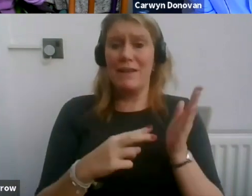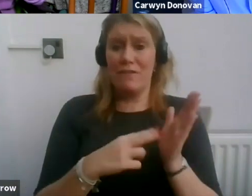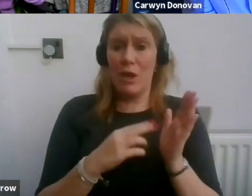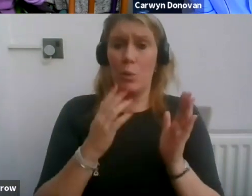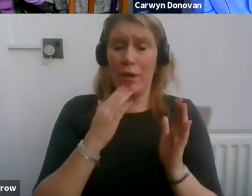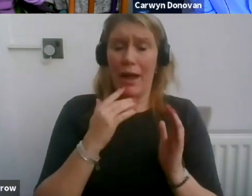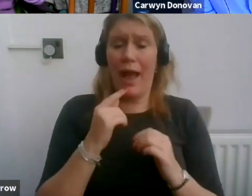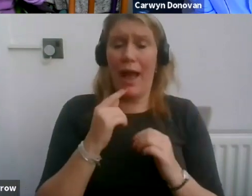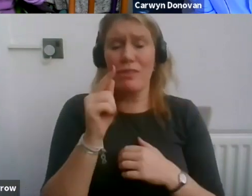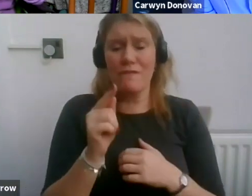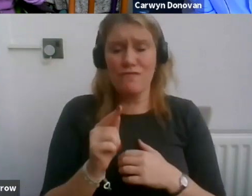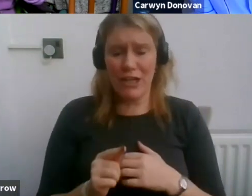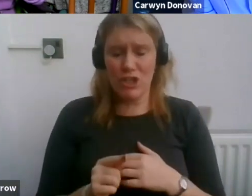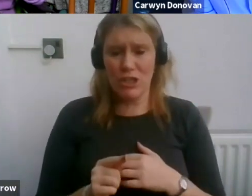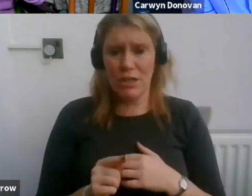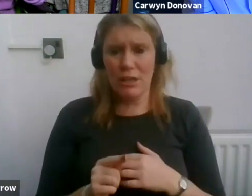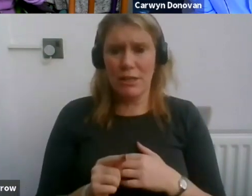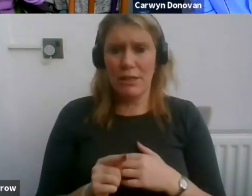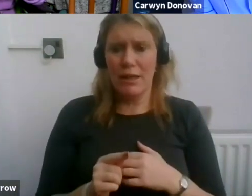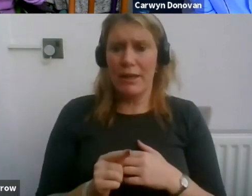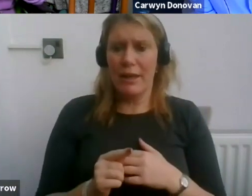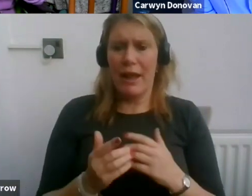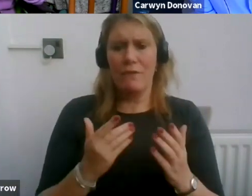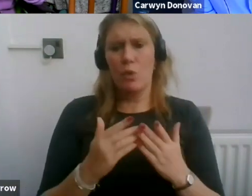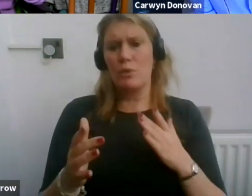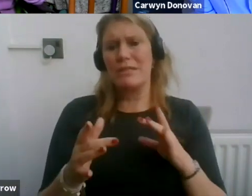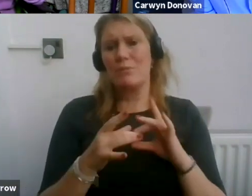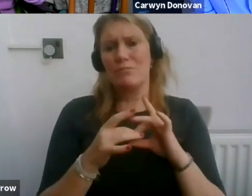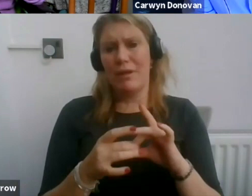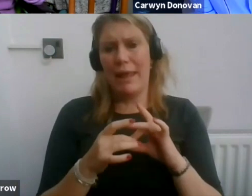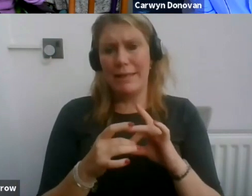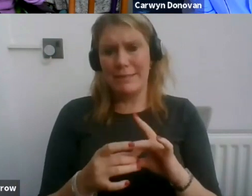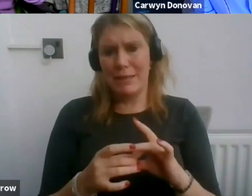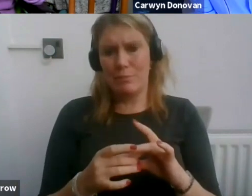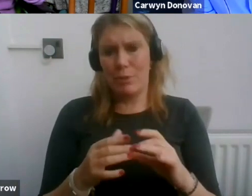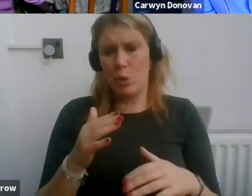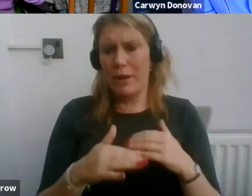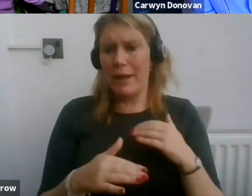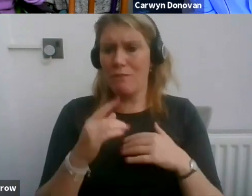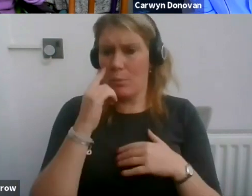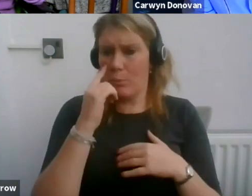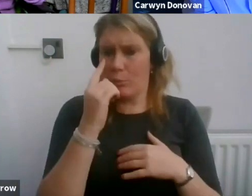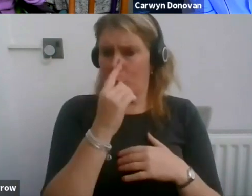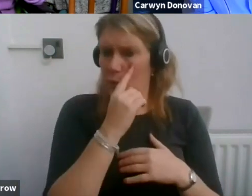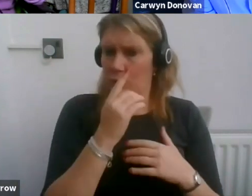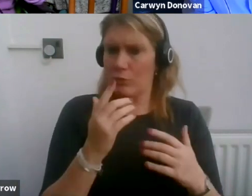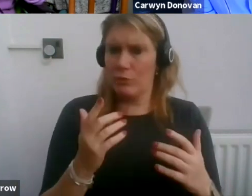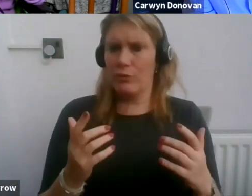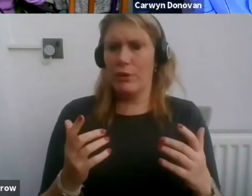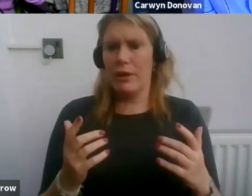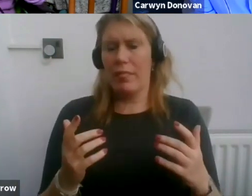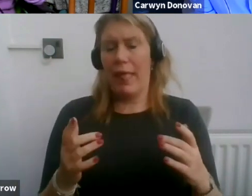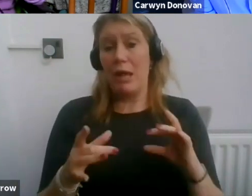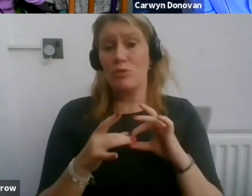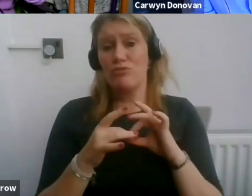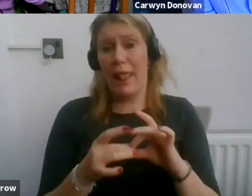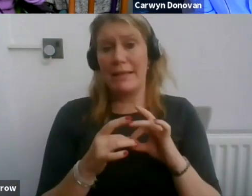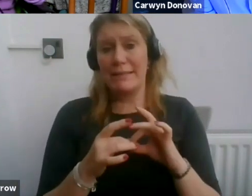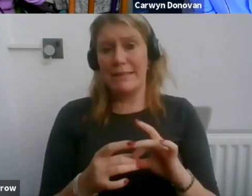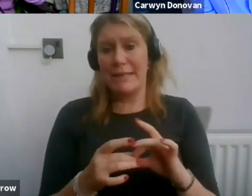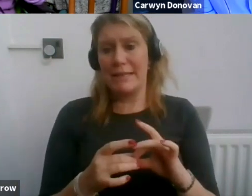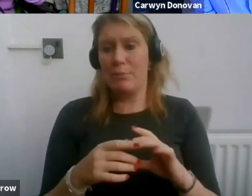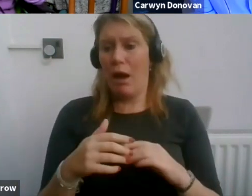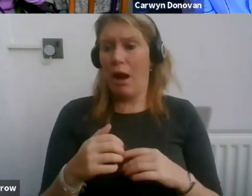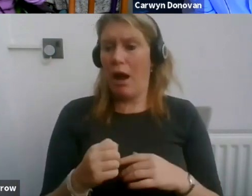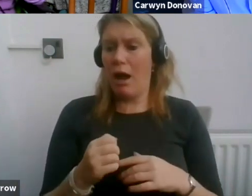fracture and of course it was related but inevitably, you know, you can never kind of really prove those things. But I had known